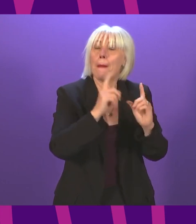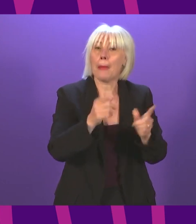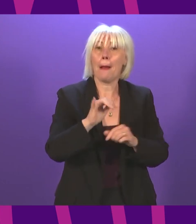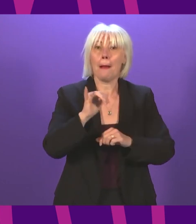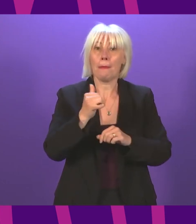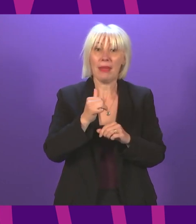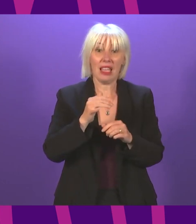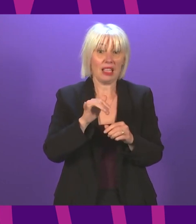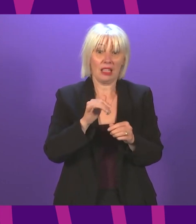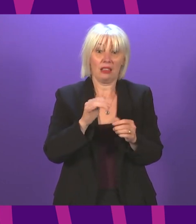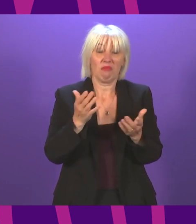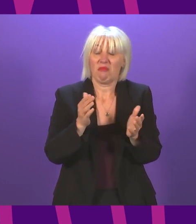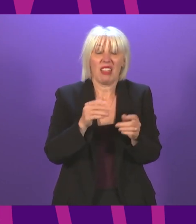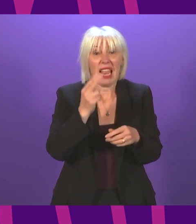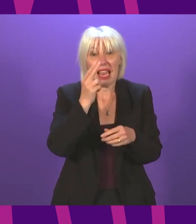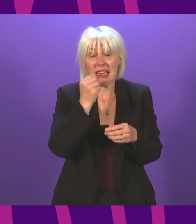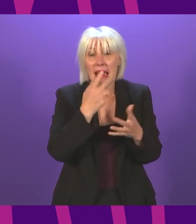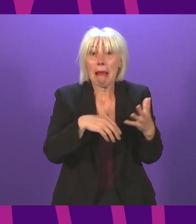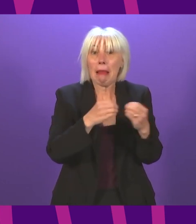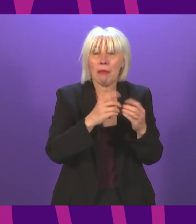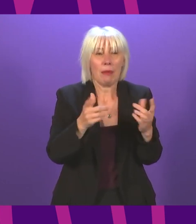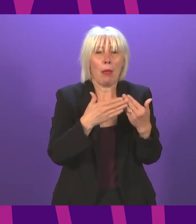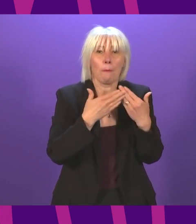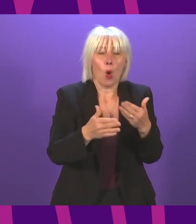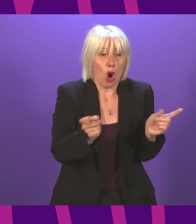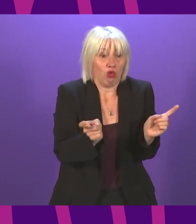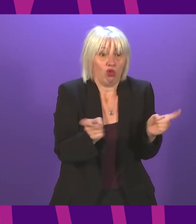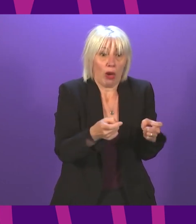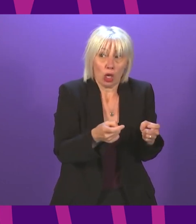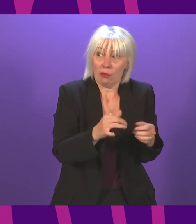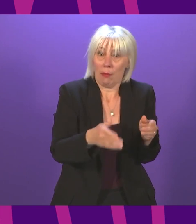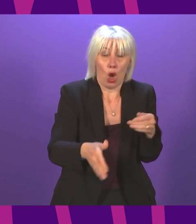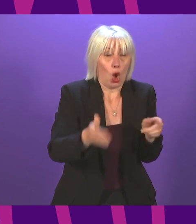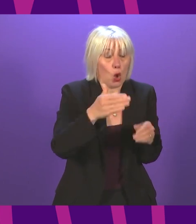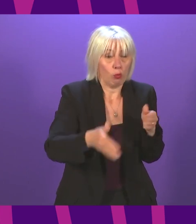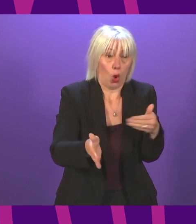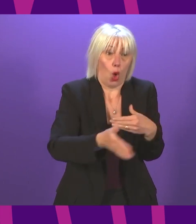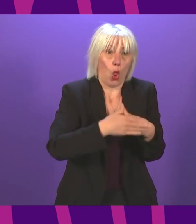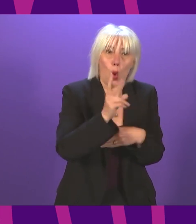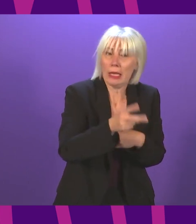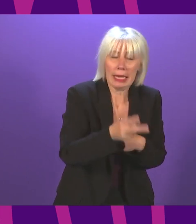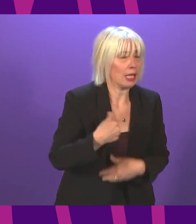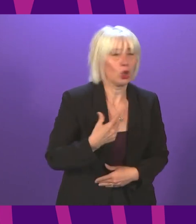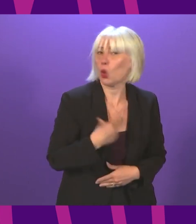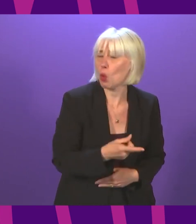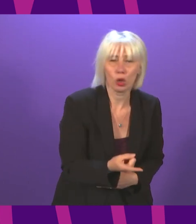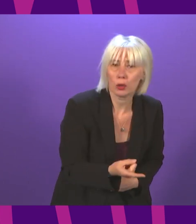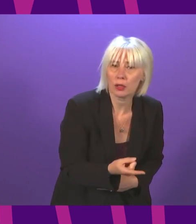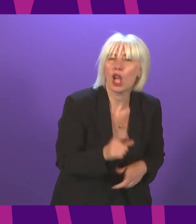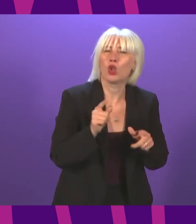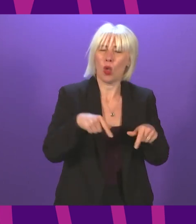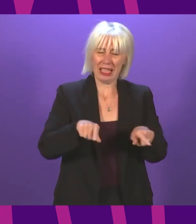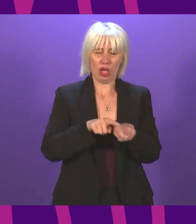or nightclubs having to have heavier restrictions and perhaps seeing closure again, which none of us want to see. So this is a